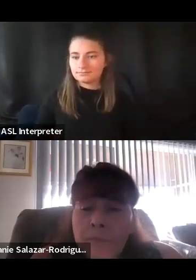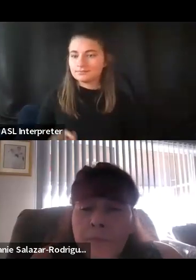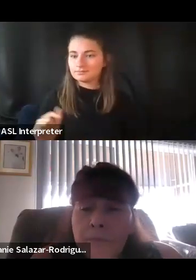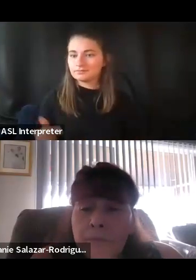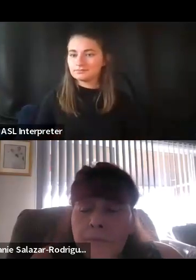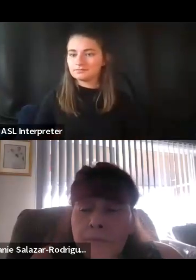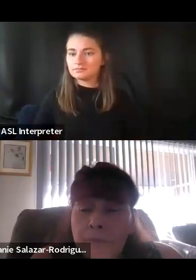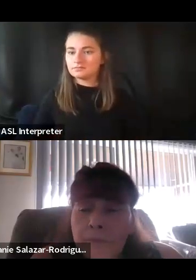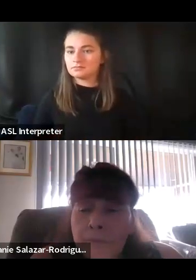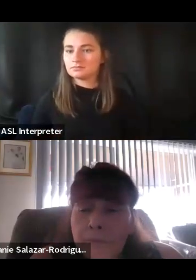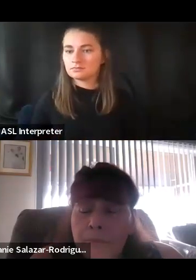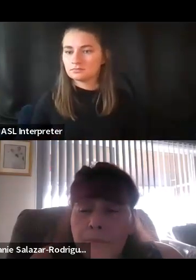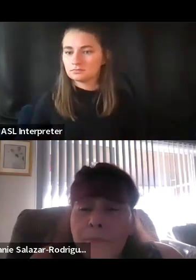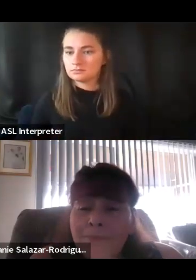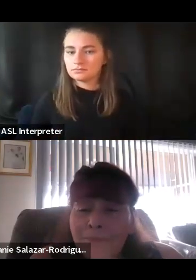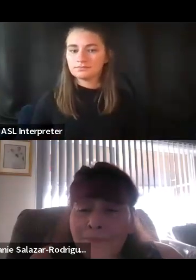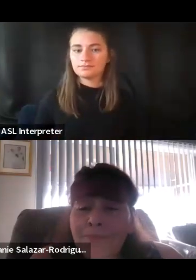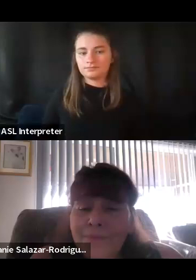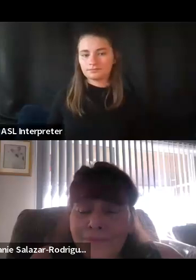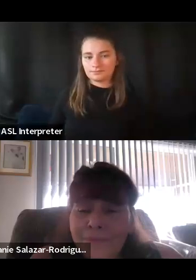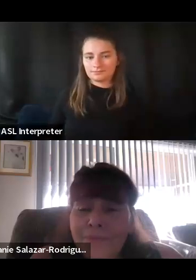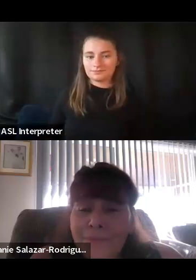I'm listening to you, too. Thank you.